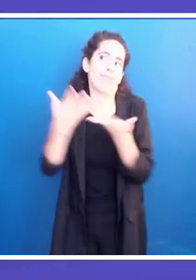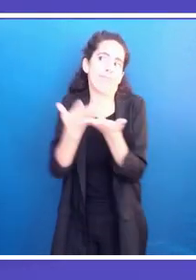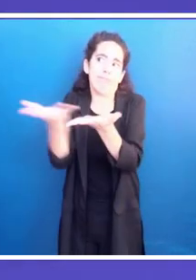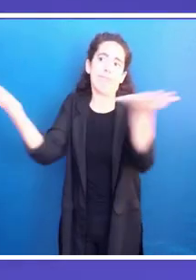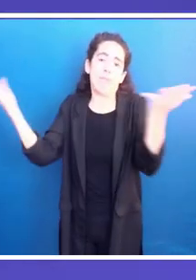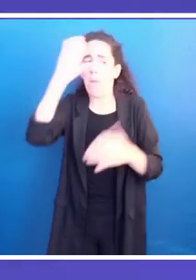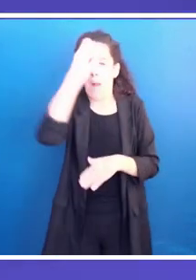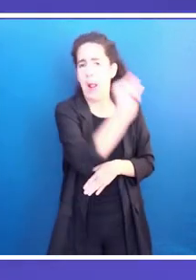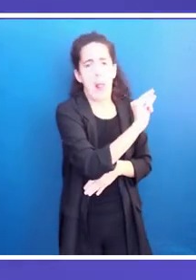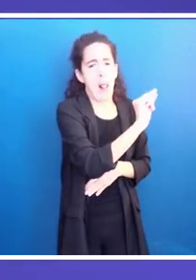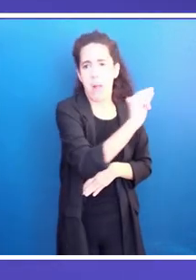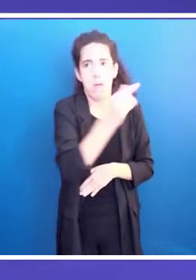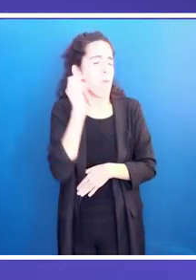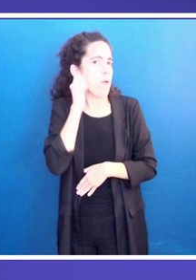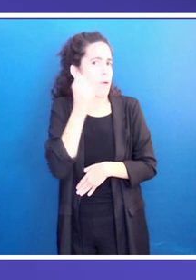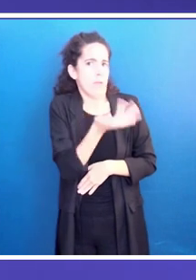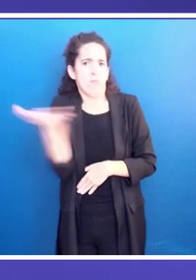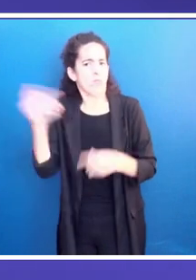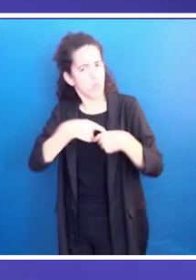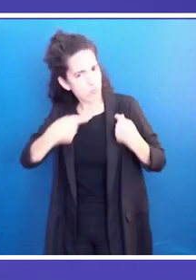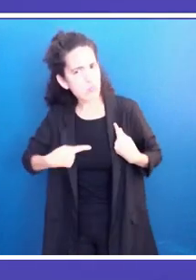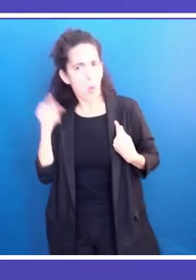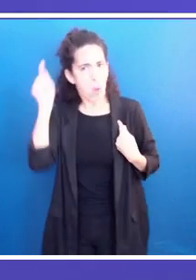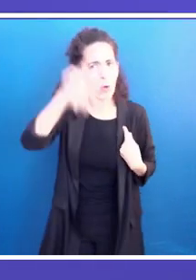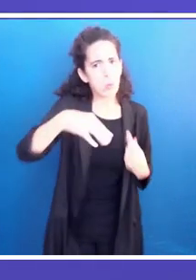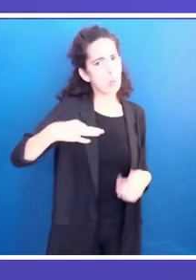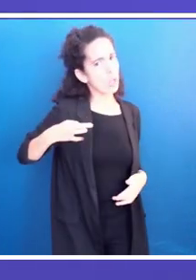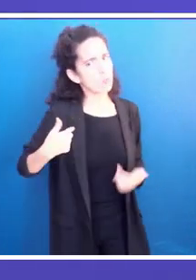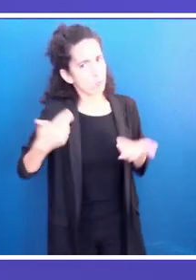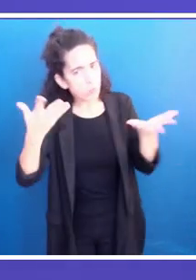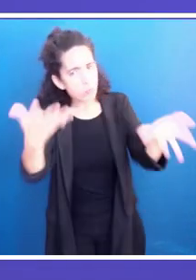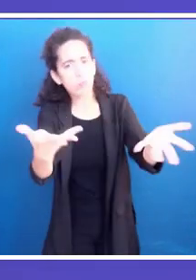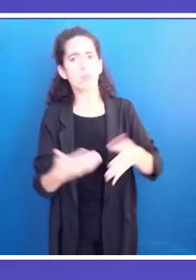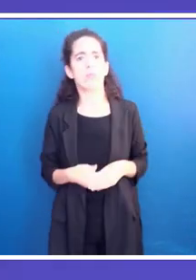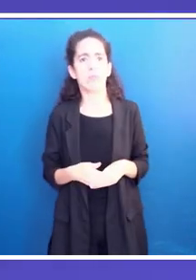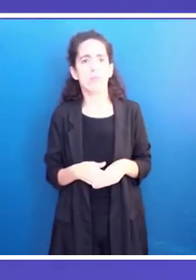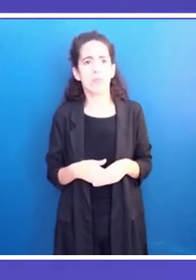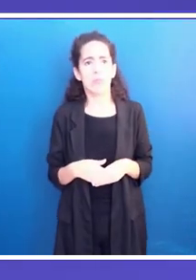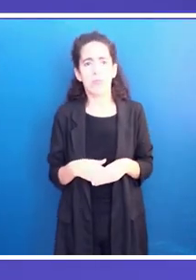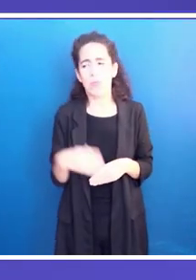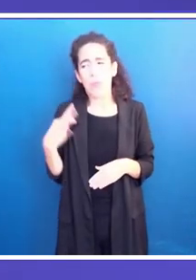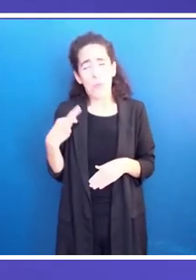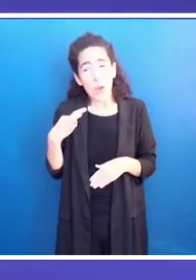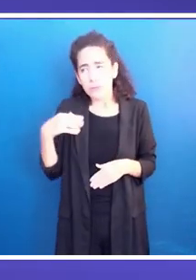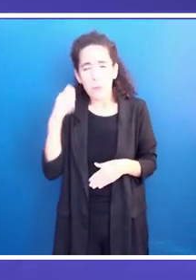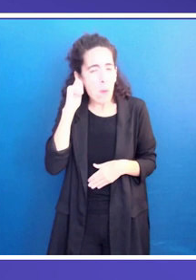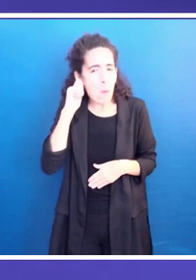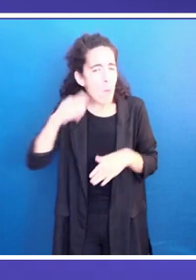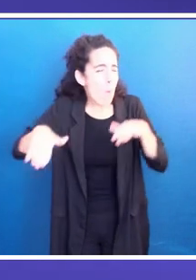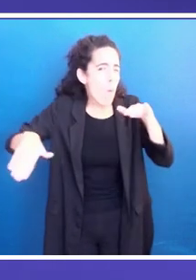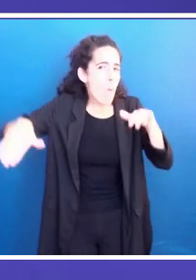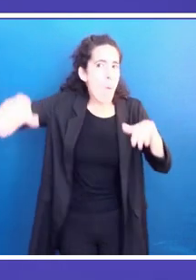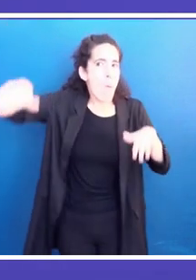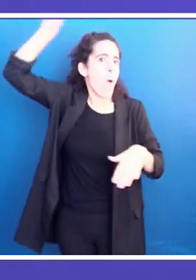than men in these different spheres. Women are always at the forefront, especially whenever we have